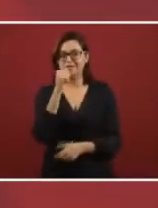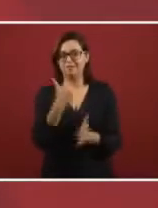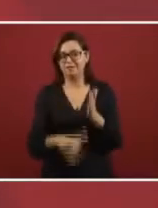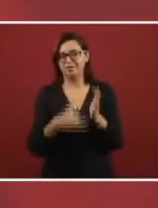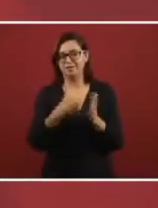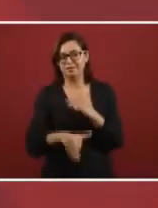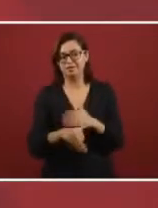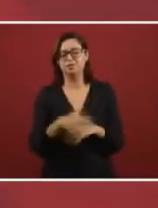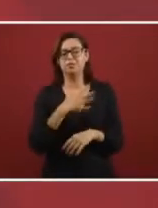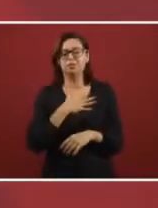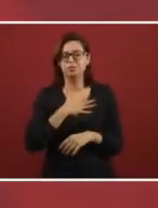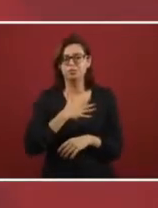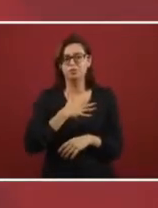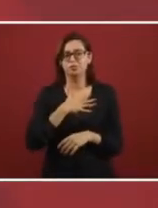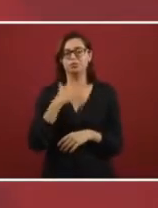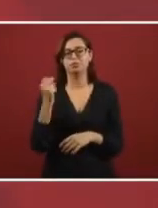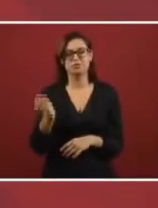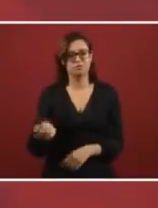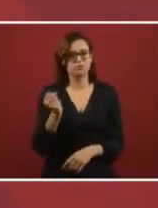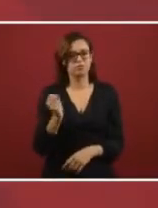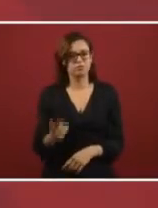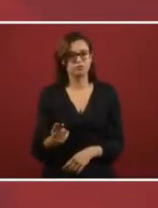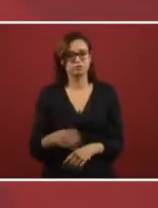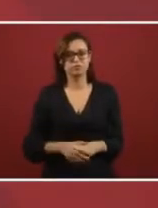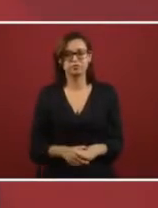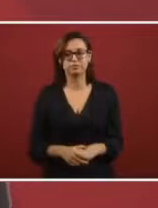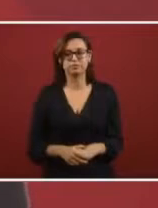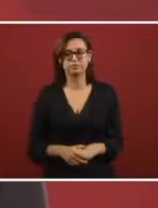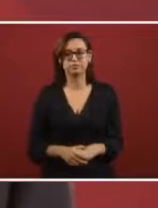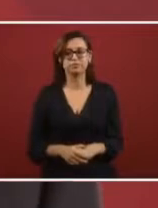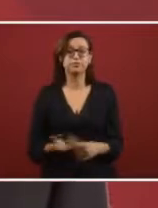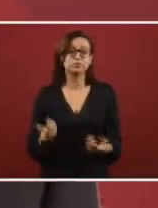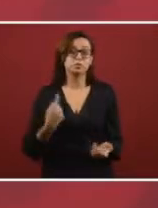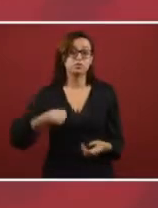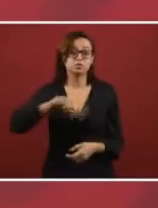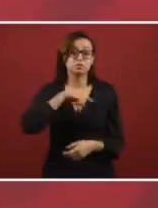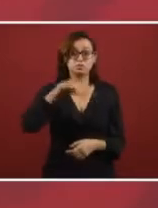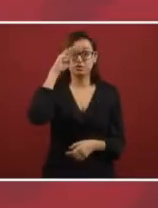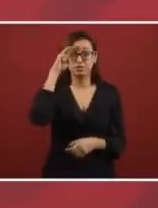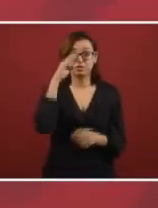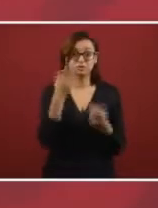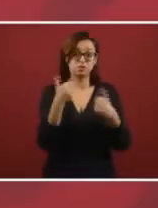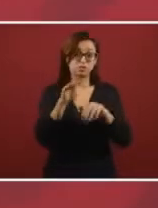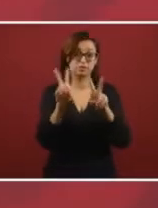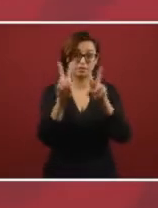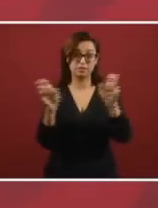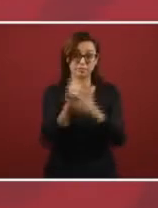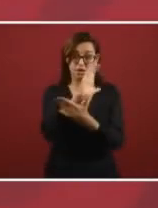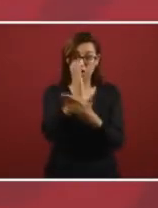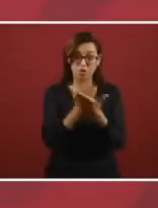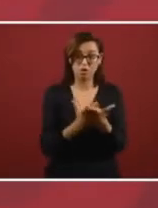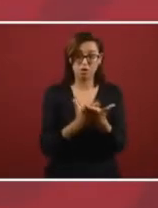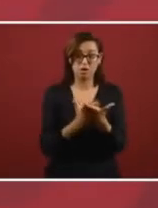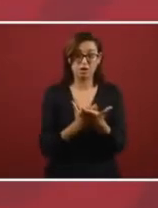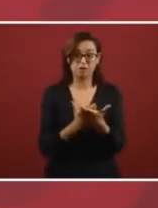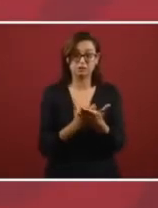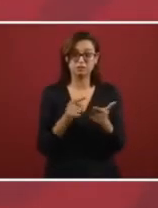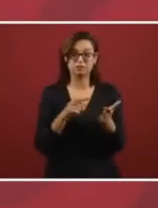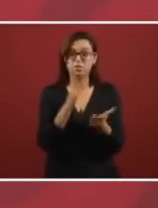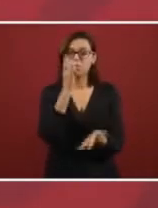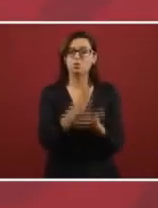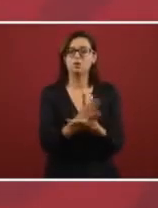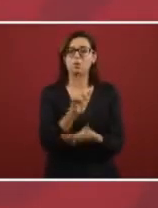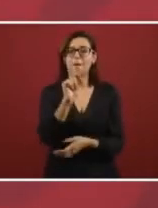the whole area of petroleum in Mexico so the contracts we are talking about